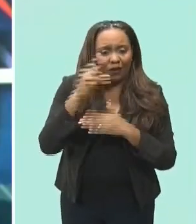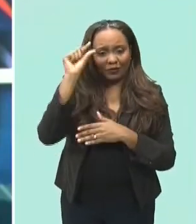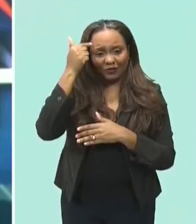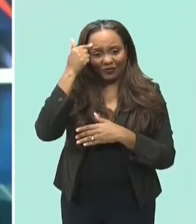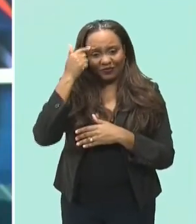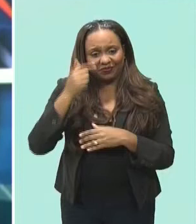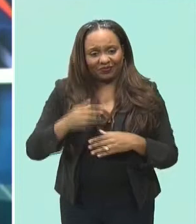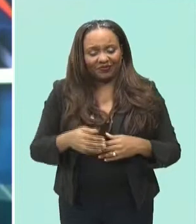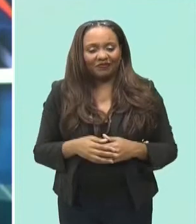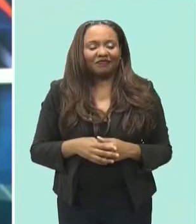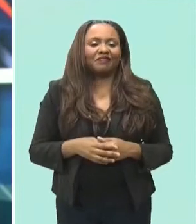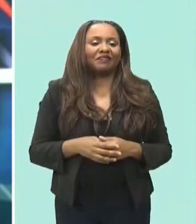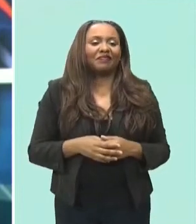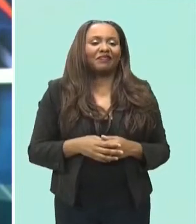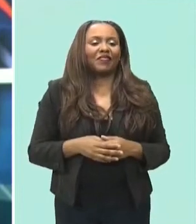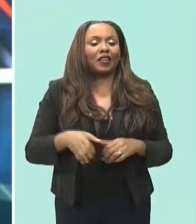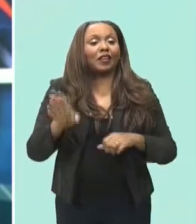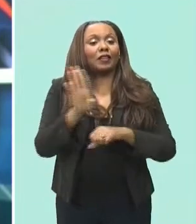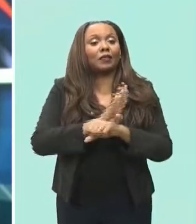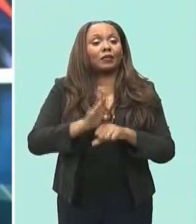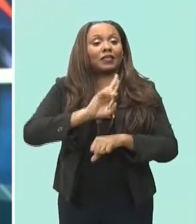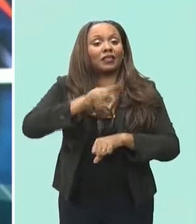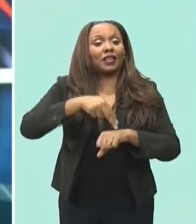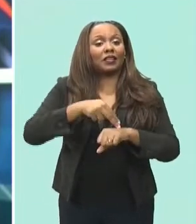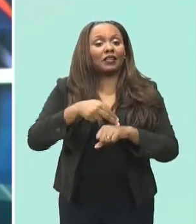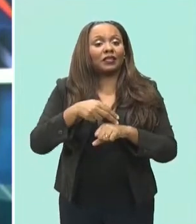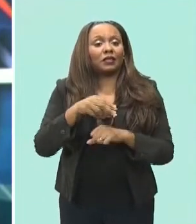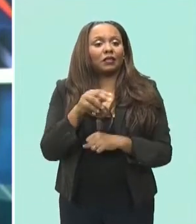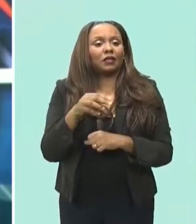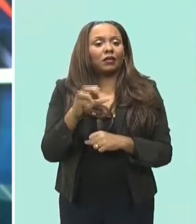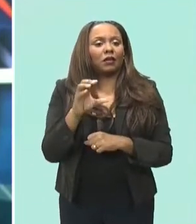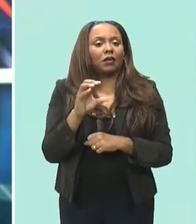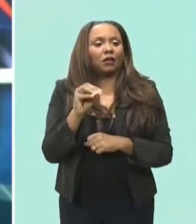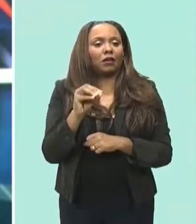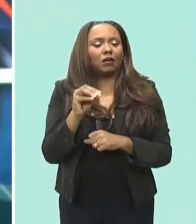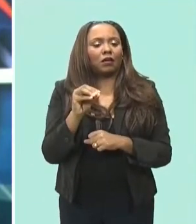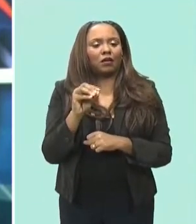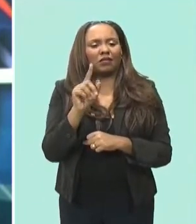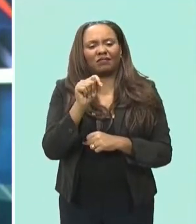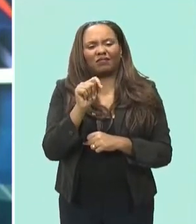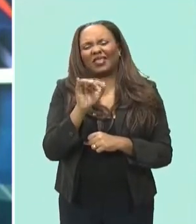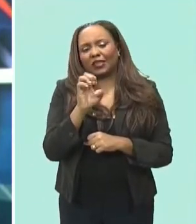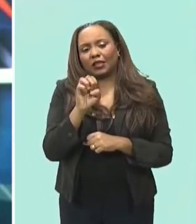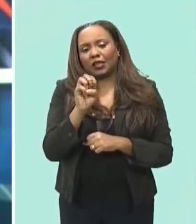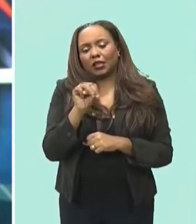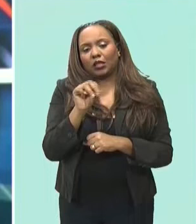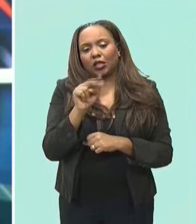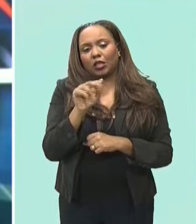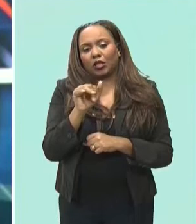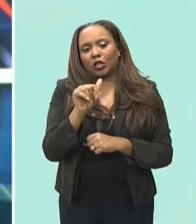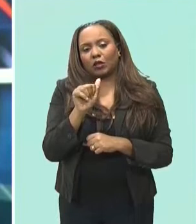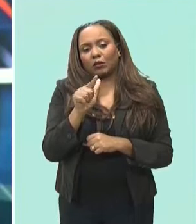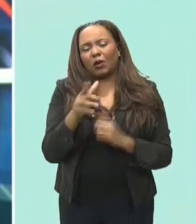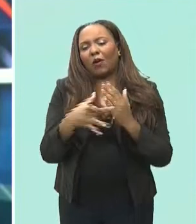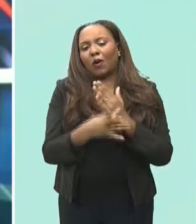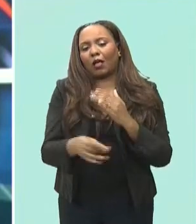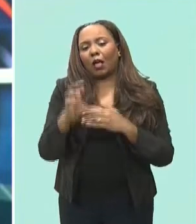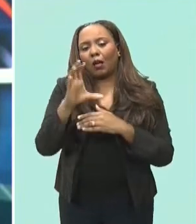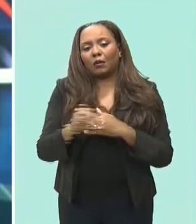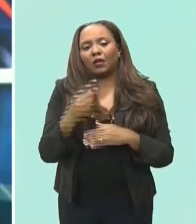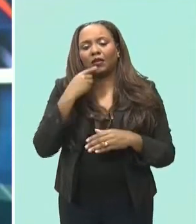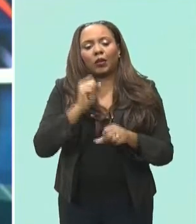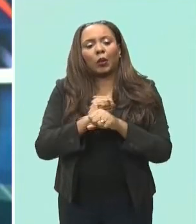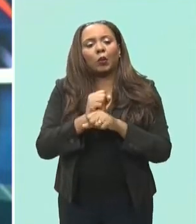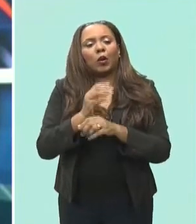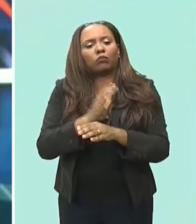the barbados national terminal company limited says that work is progressing smoothly on its pipeline maintenance program operations